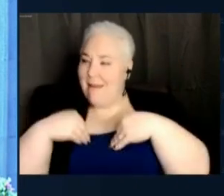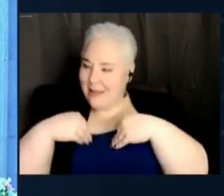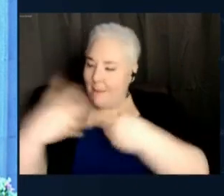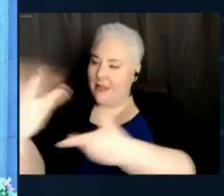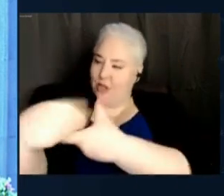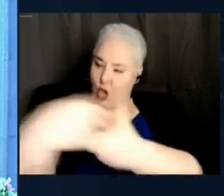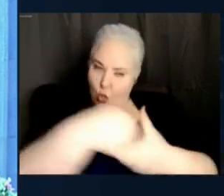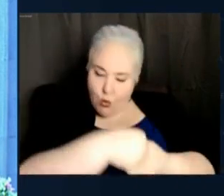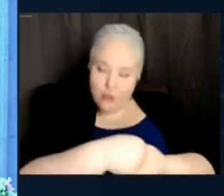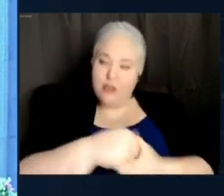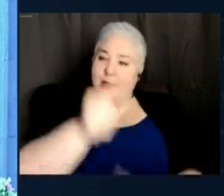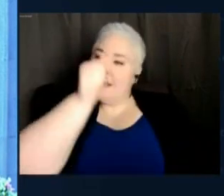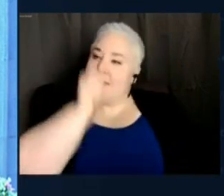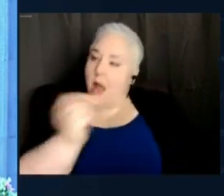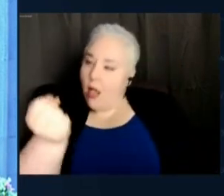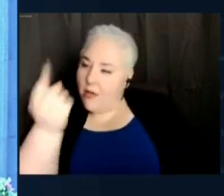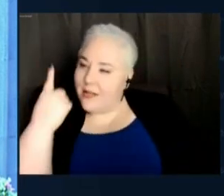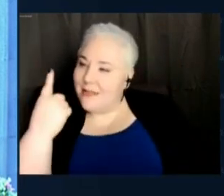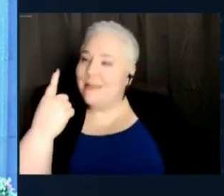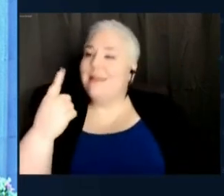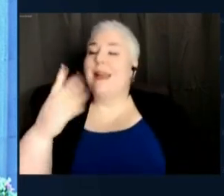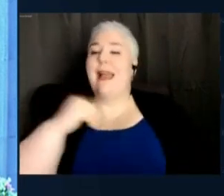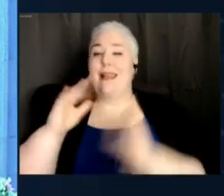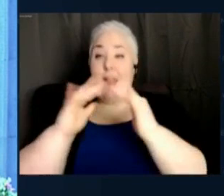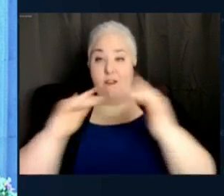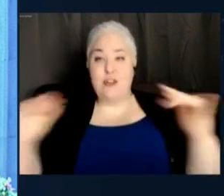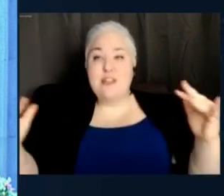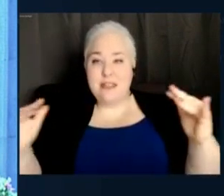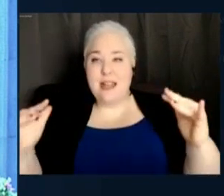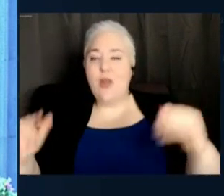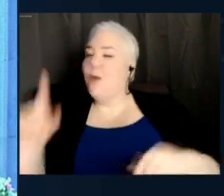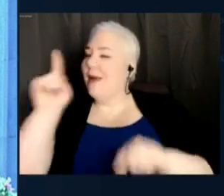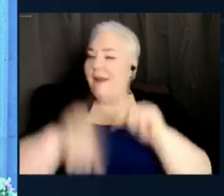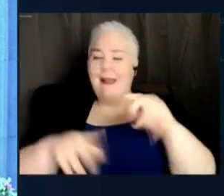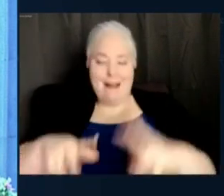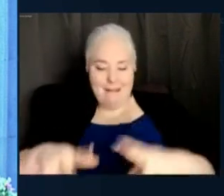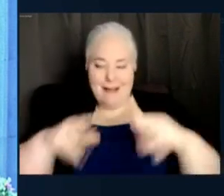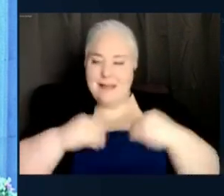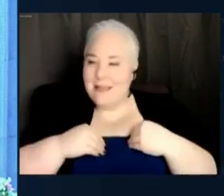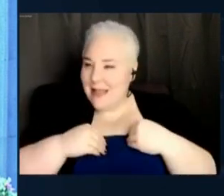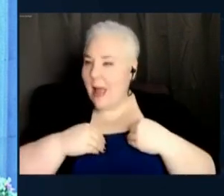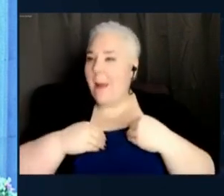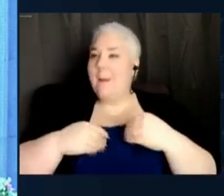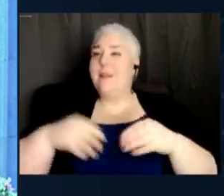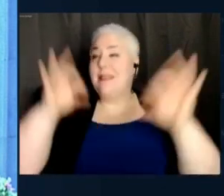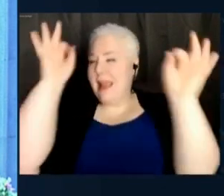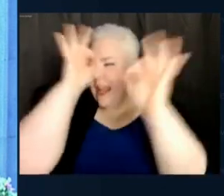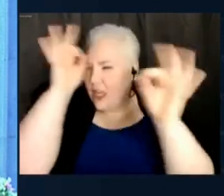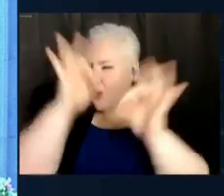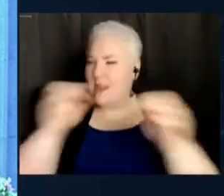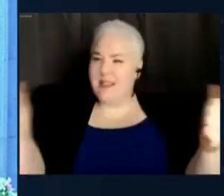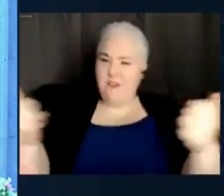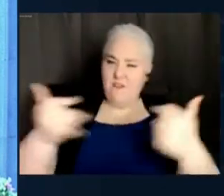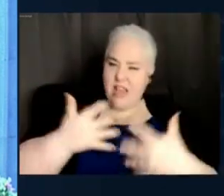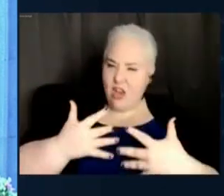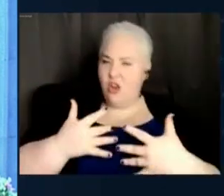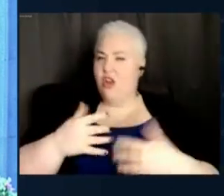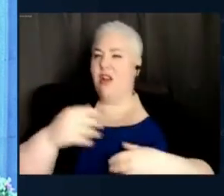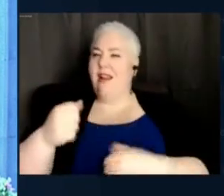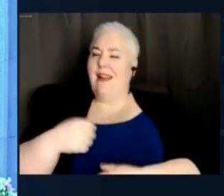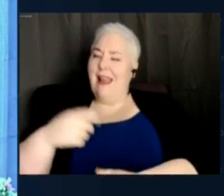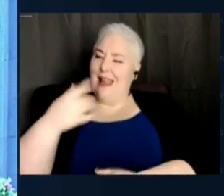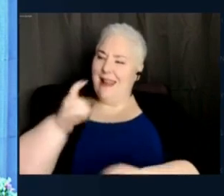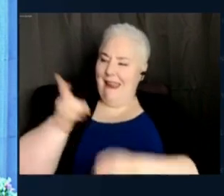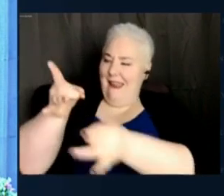understanding of diversity. We cannot allow ignorance, fear, and hatred to damage the enormous amount of work we've done to move